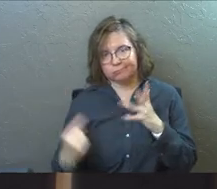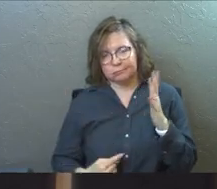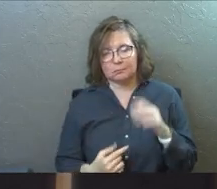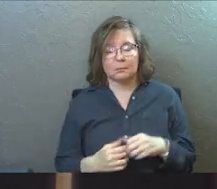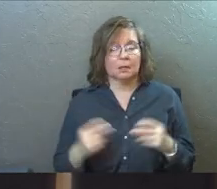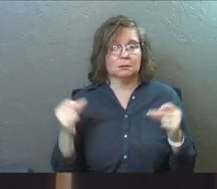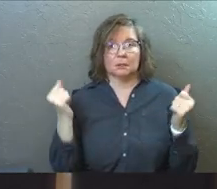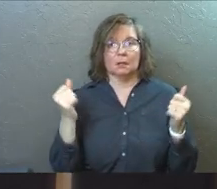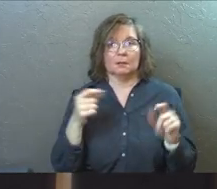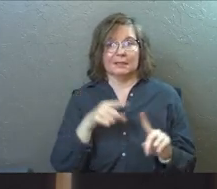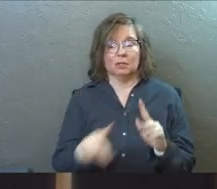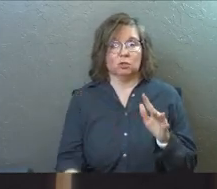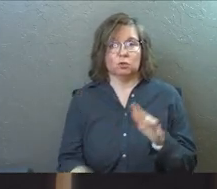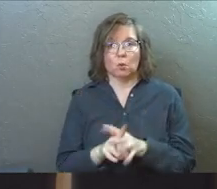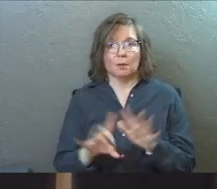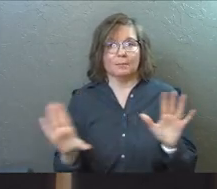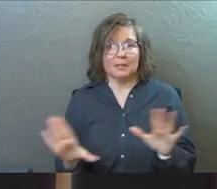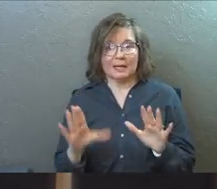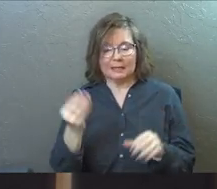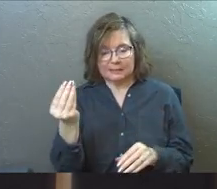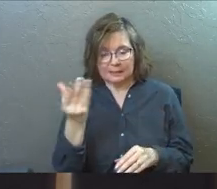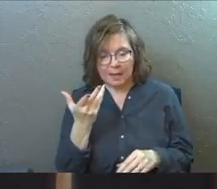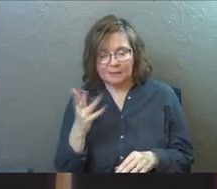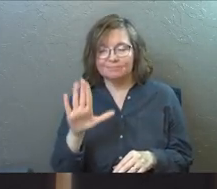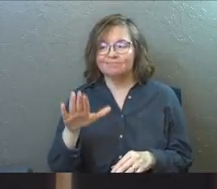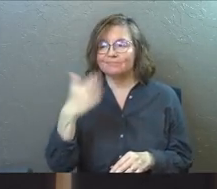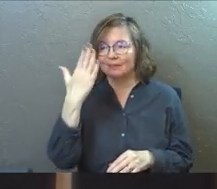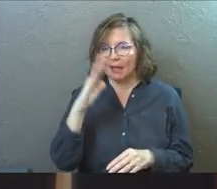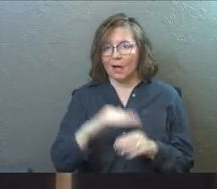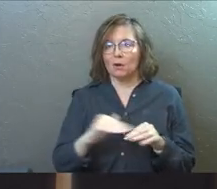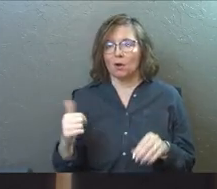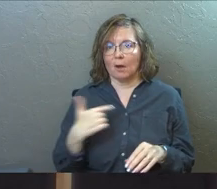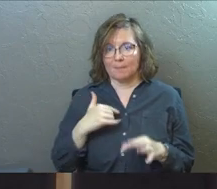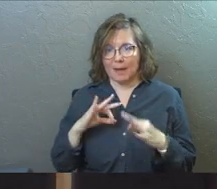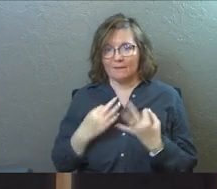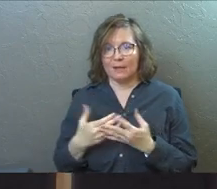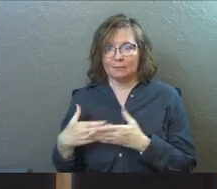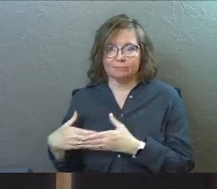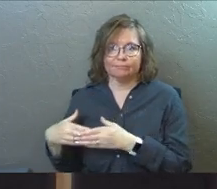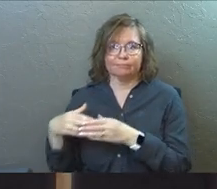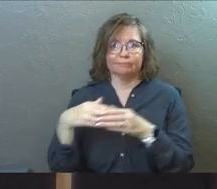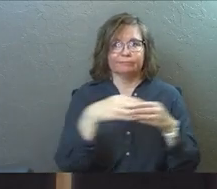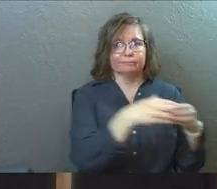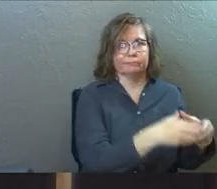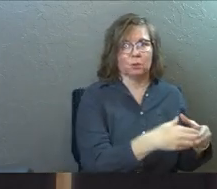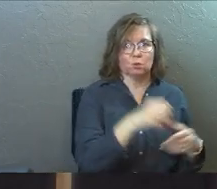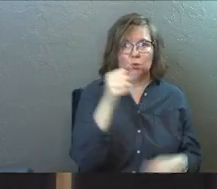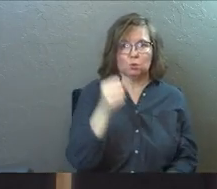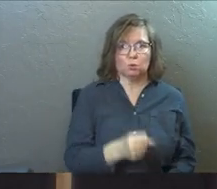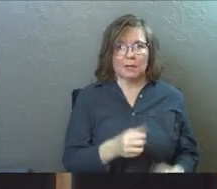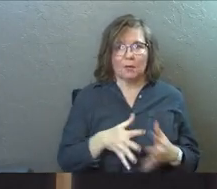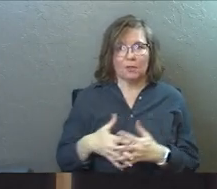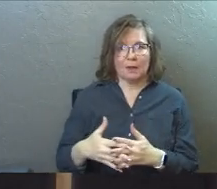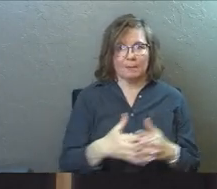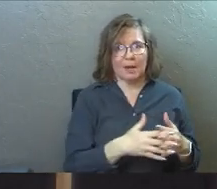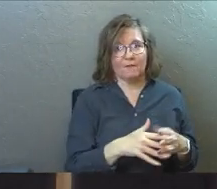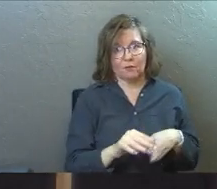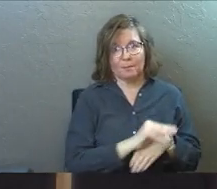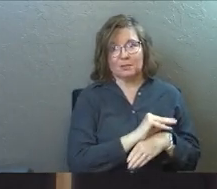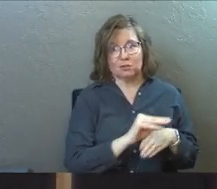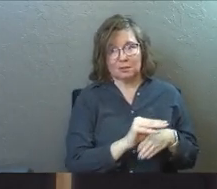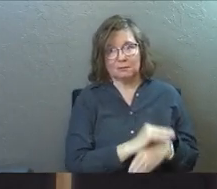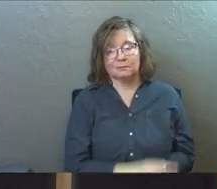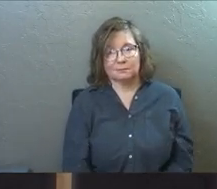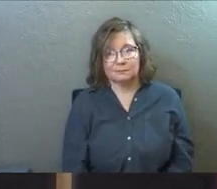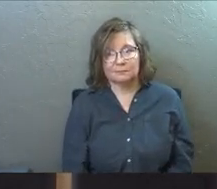All of a sudden, Ken shows up on a Sunday and said, God called my family to move to South America to be missionaries.